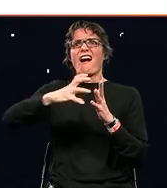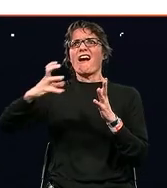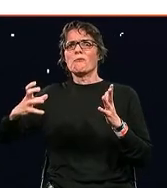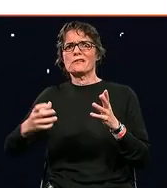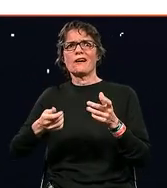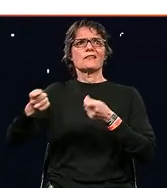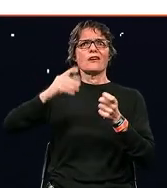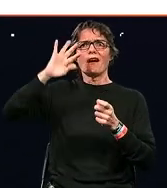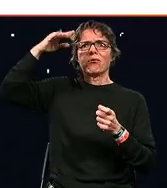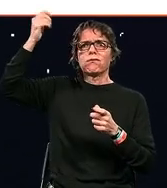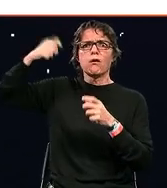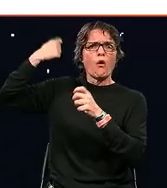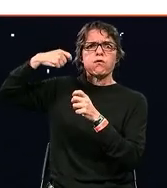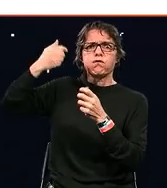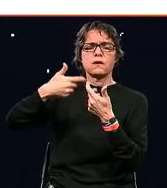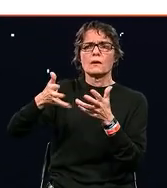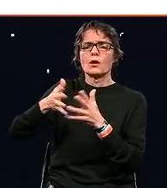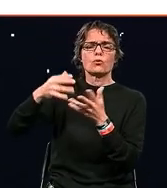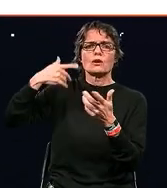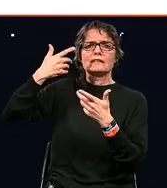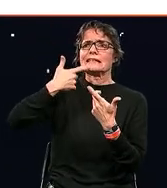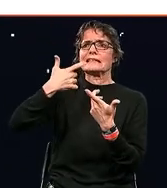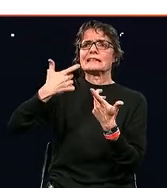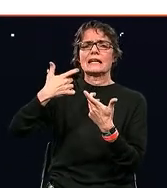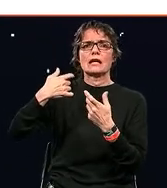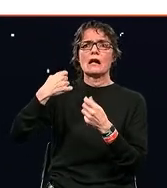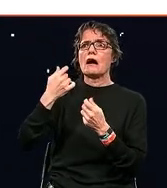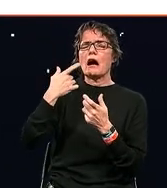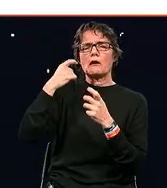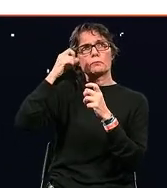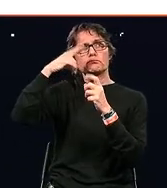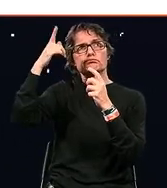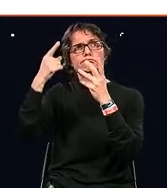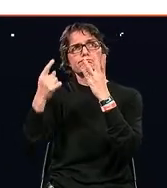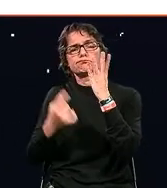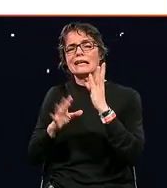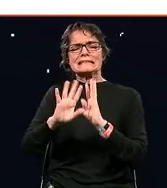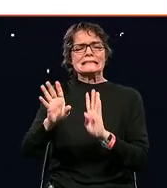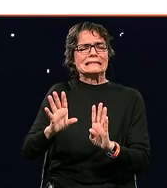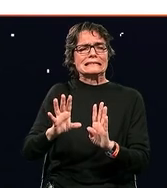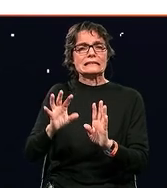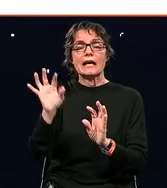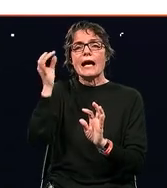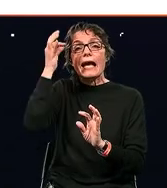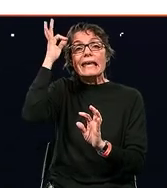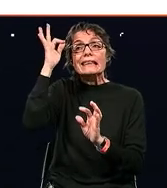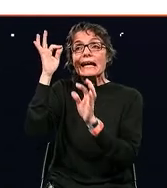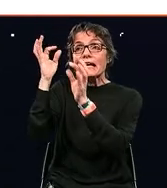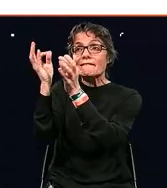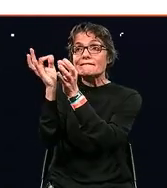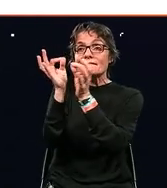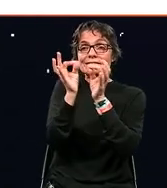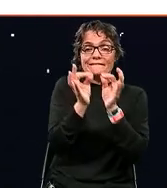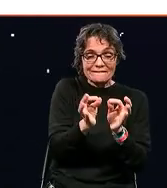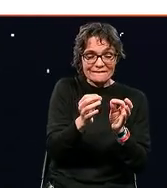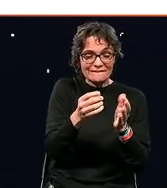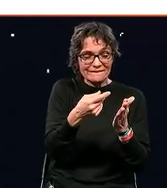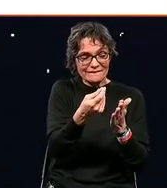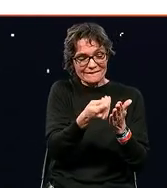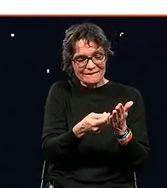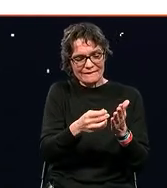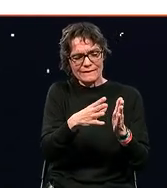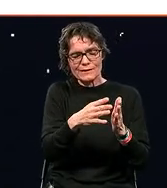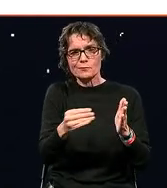organizational change. Don't think about the new business models. Don't think about how to go to market. Just test, build a